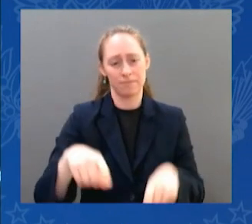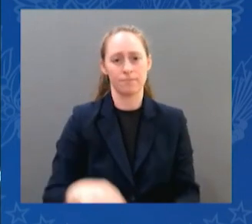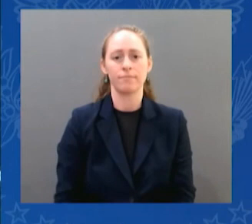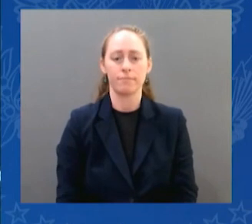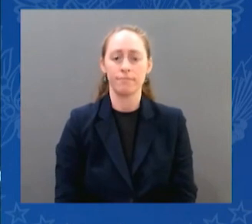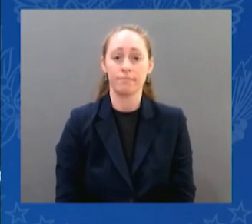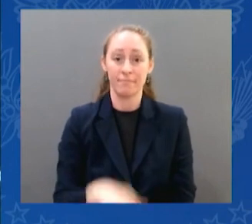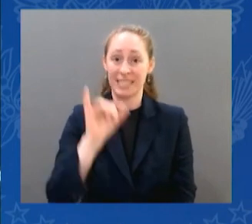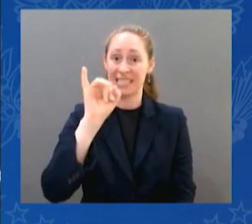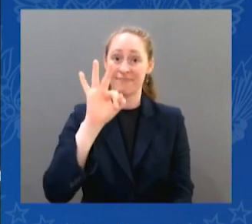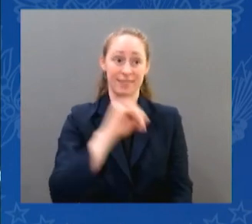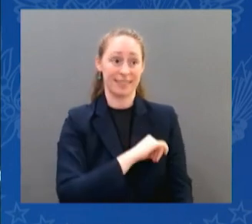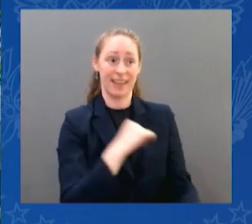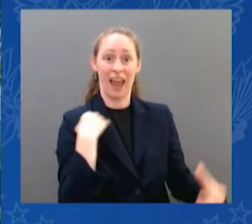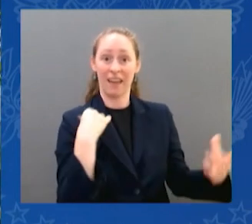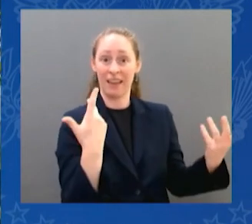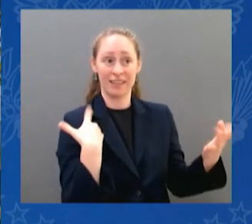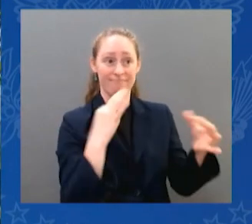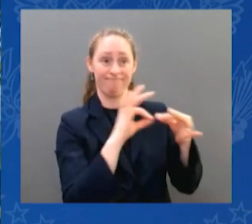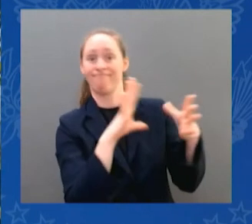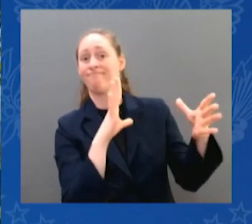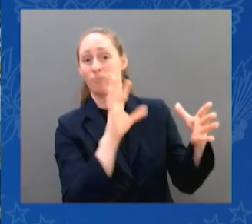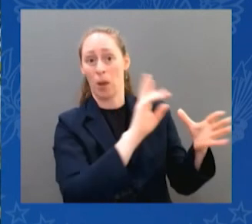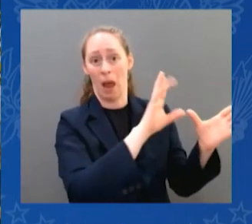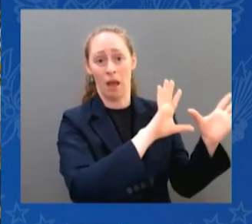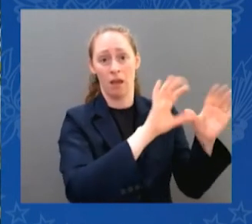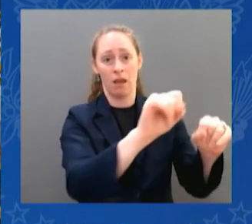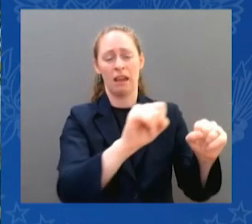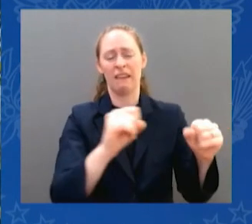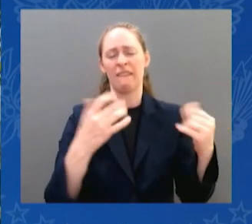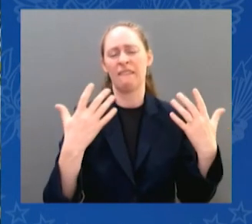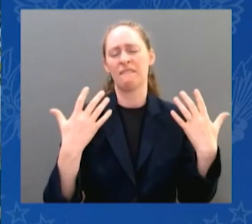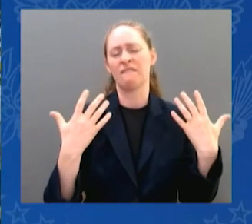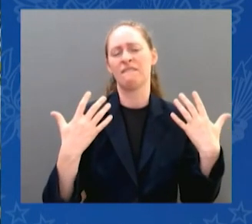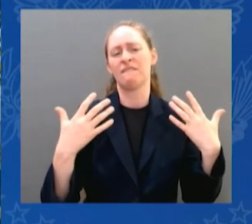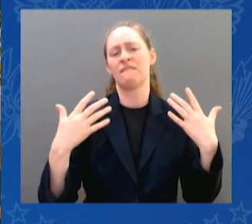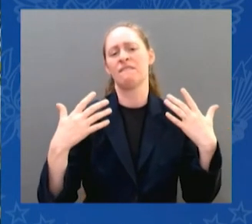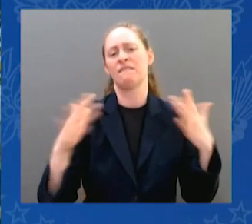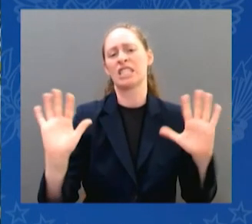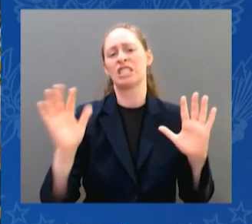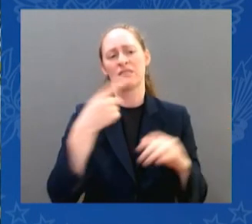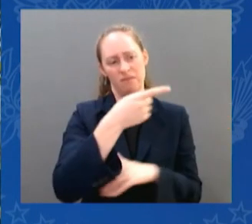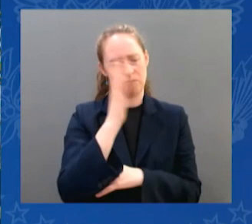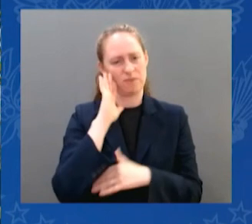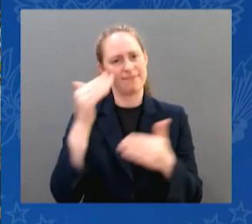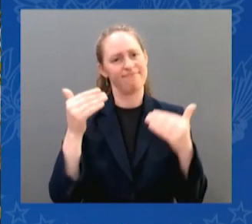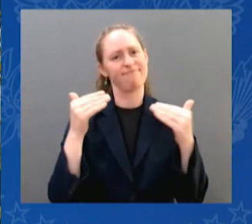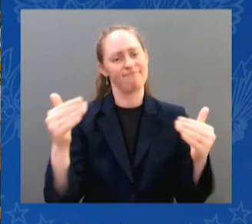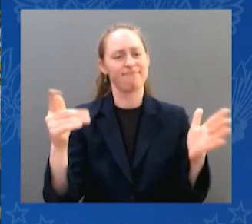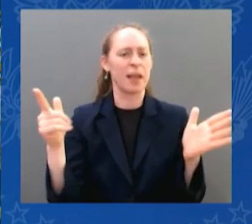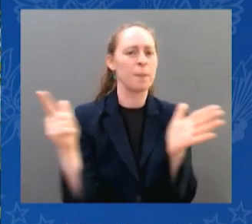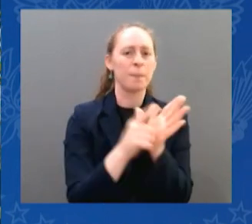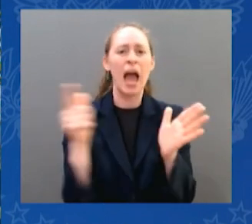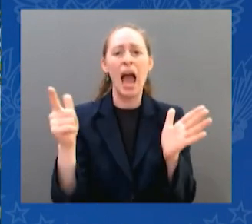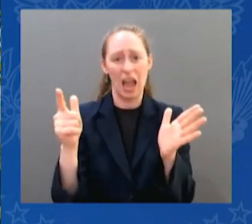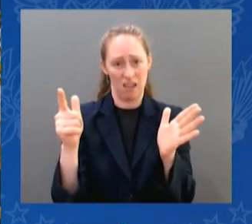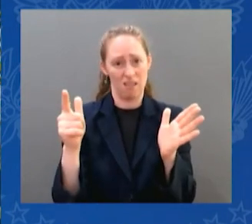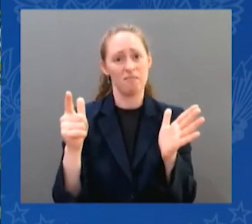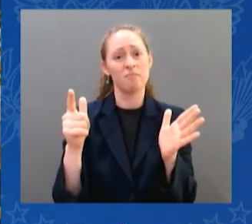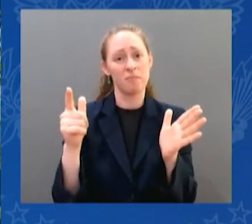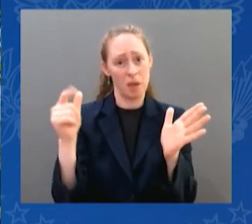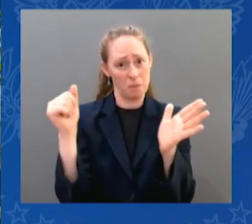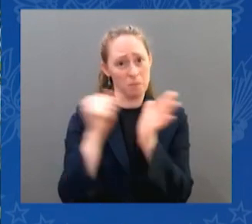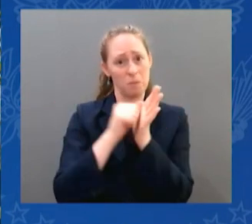in a situation where the Republicans are going to pass a nationwide prohibition consistent with what the Supreme Court ruled.